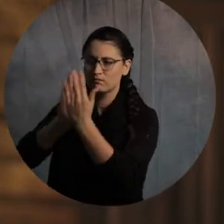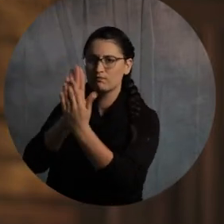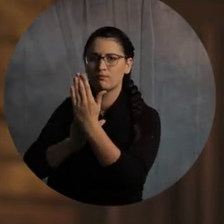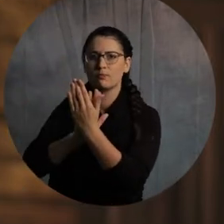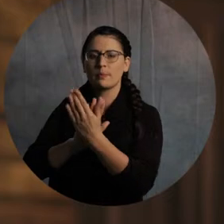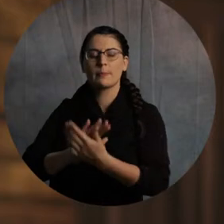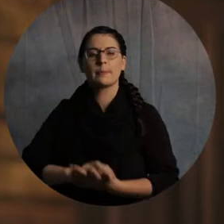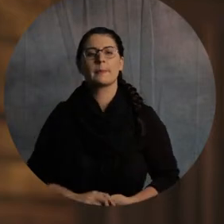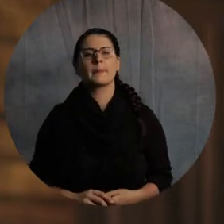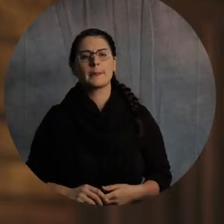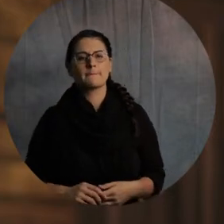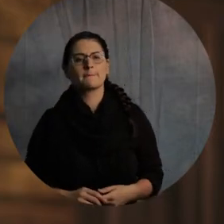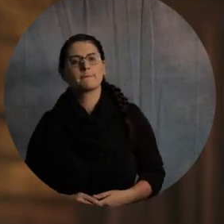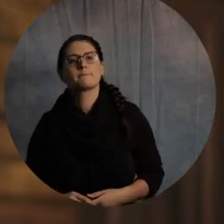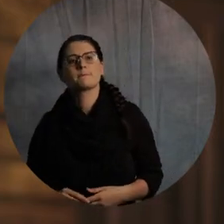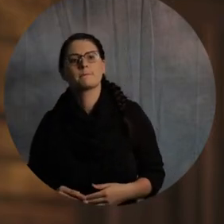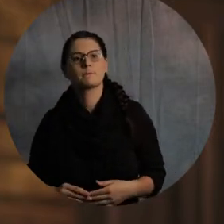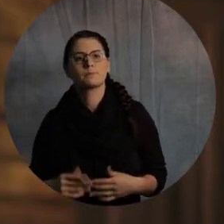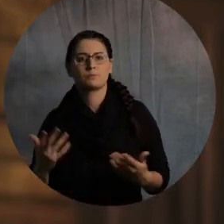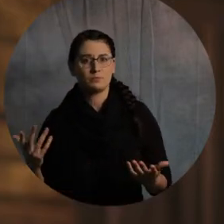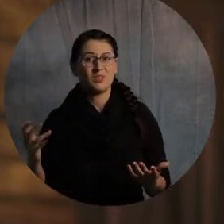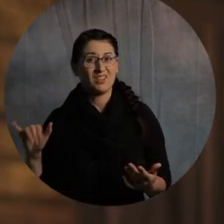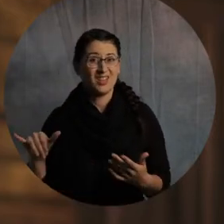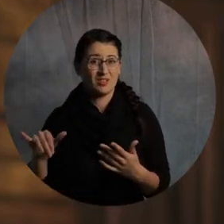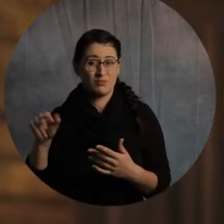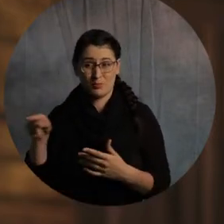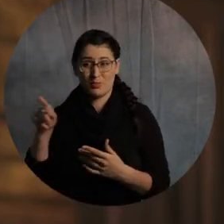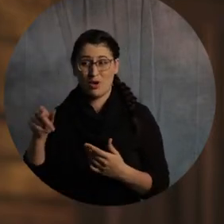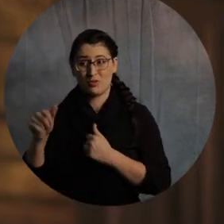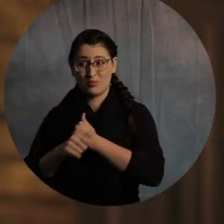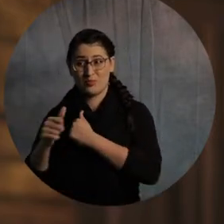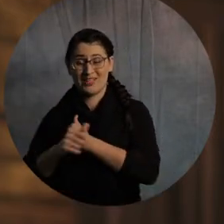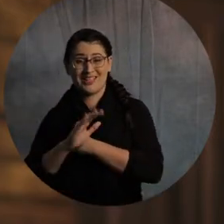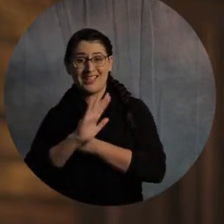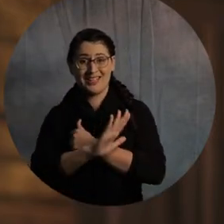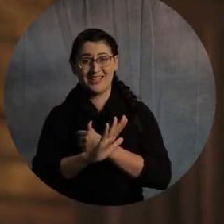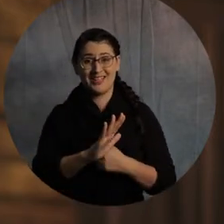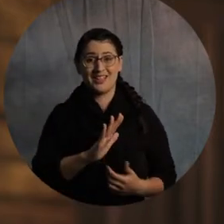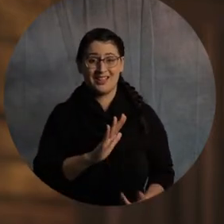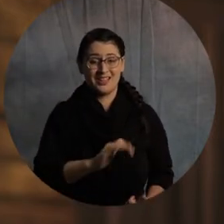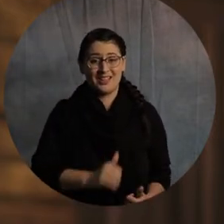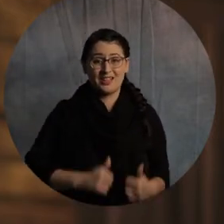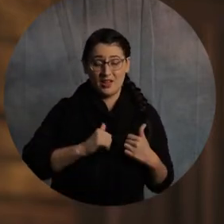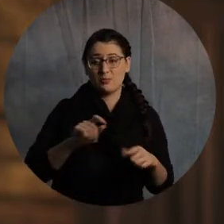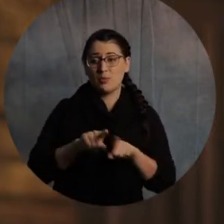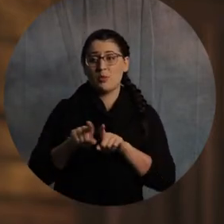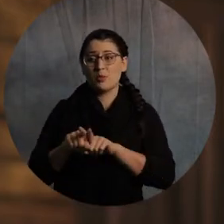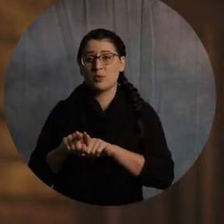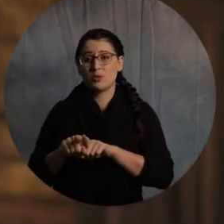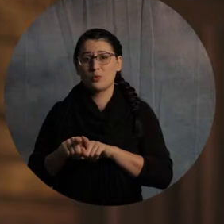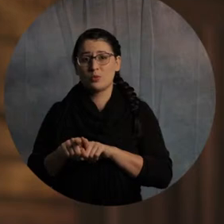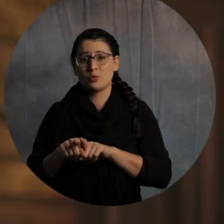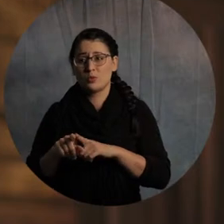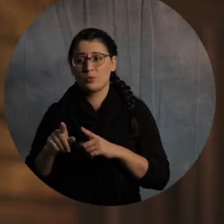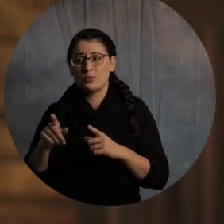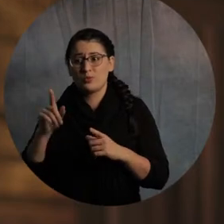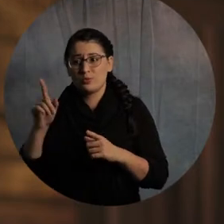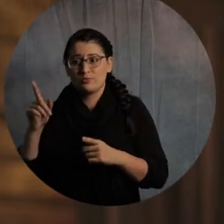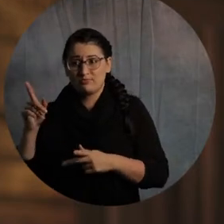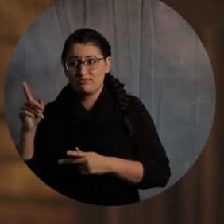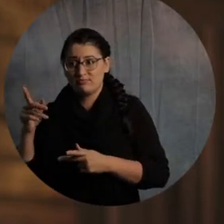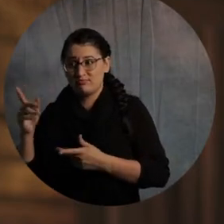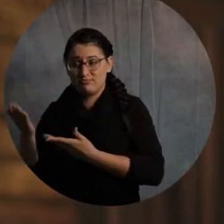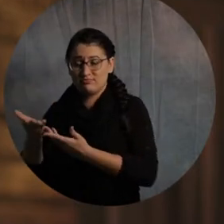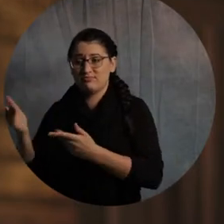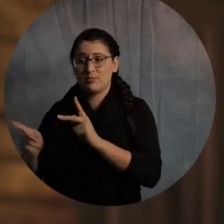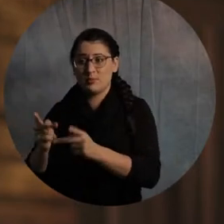which did what? That put your life on the line too. So you're inviting your neighbors to come hear this, this